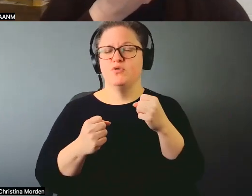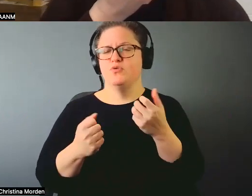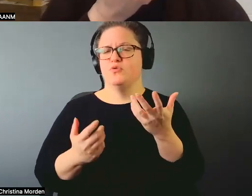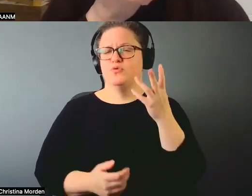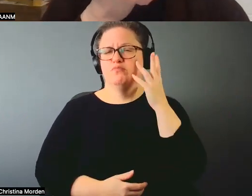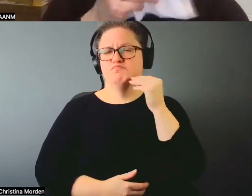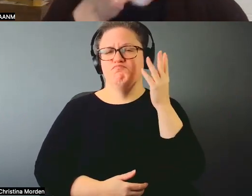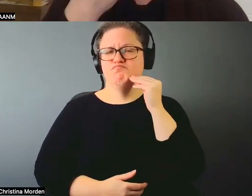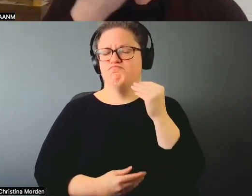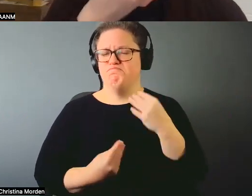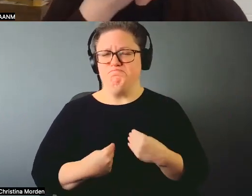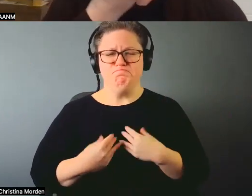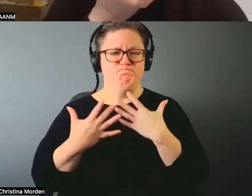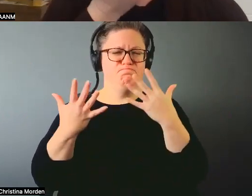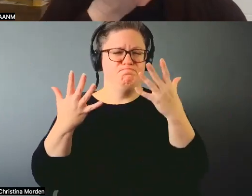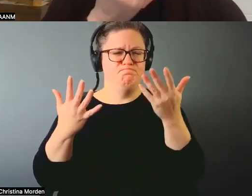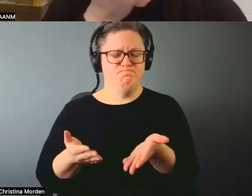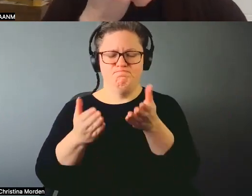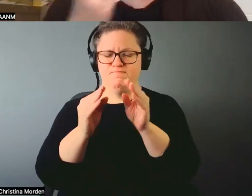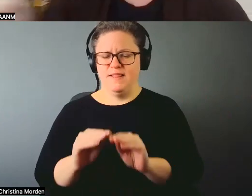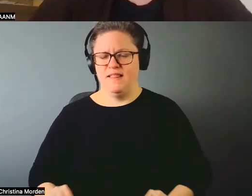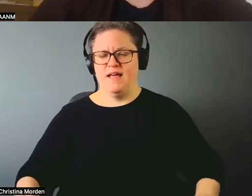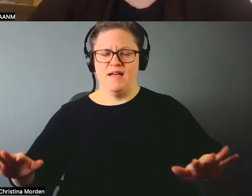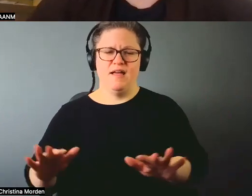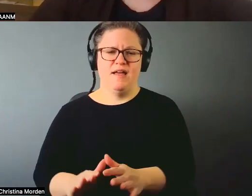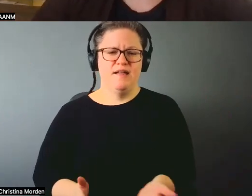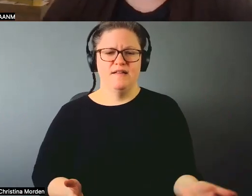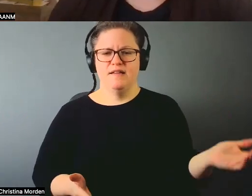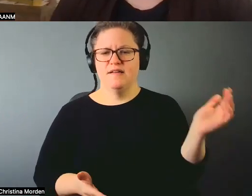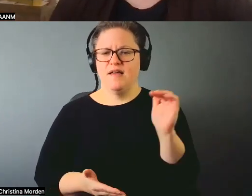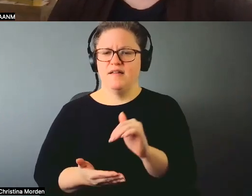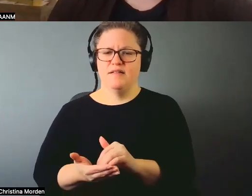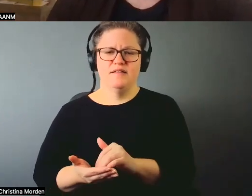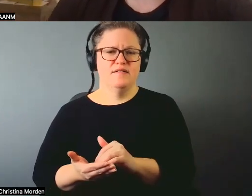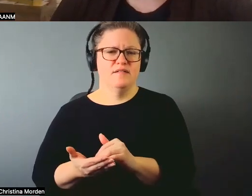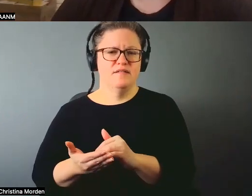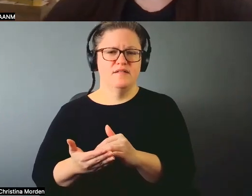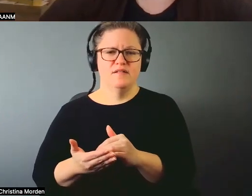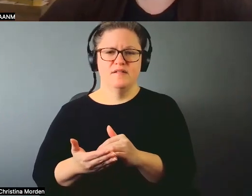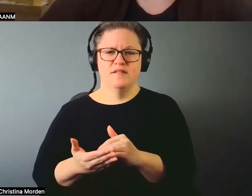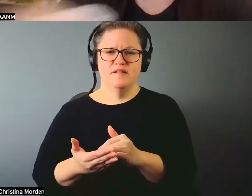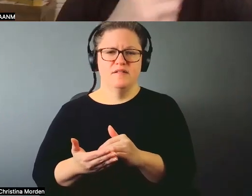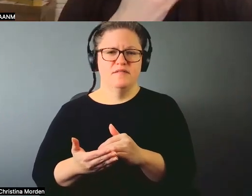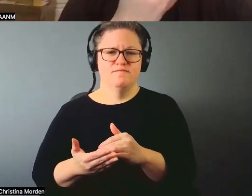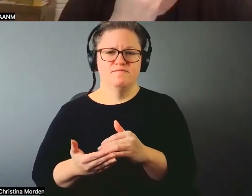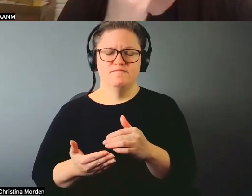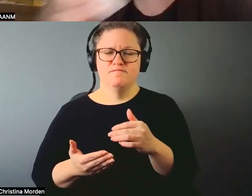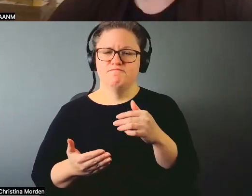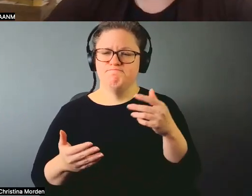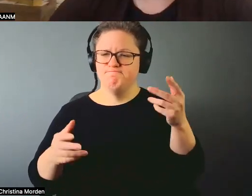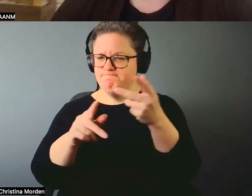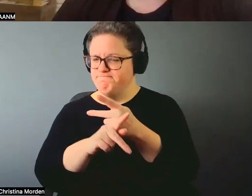profound to be out on the land again and to find a way that I could, that I could function.